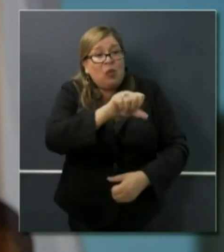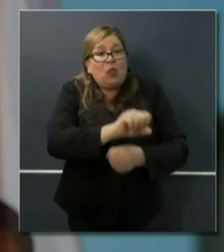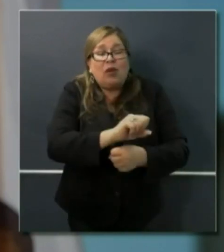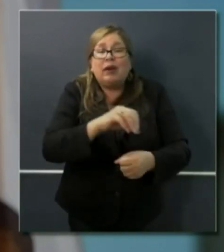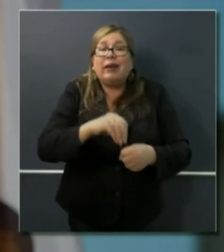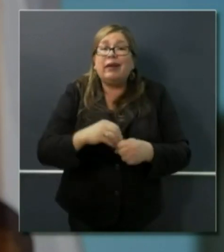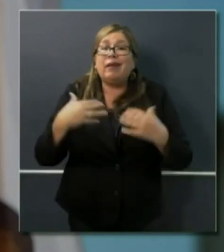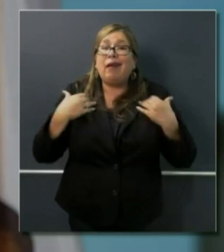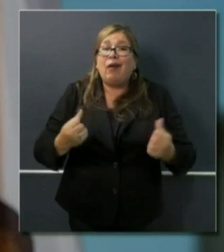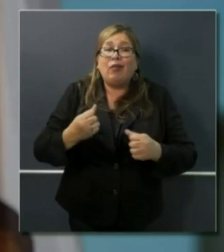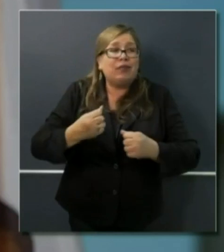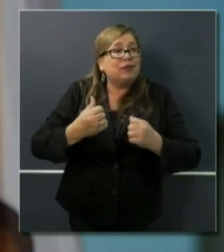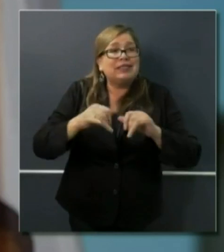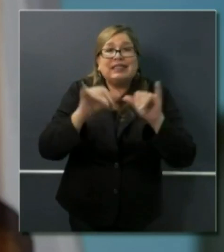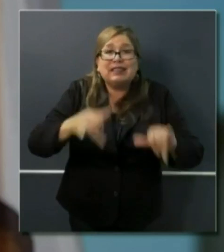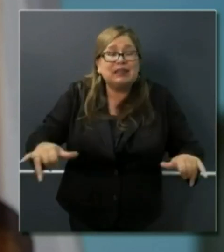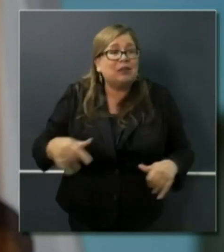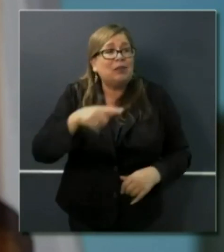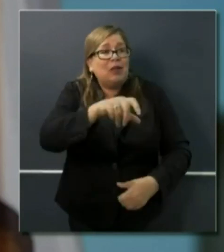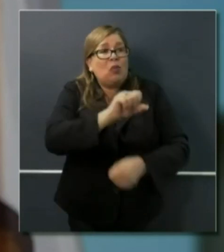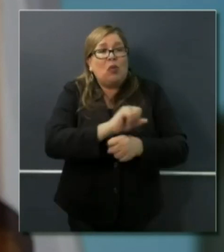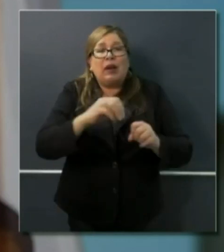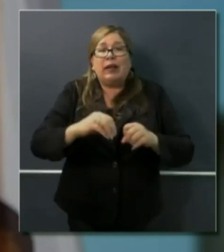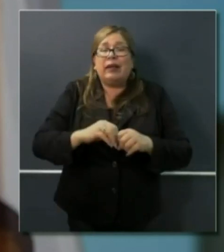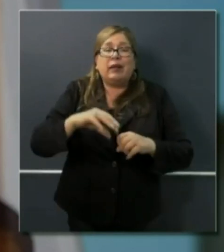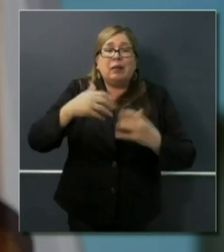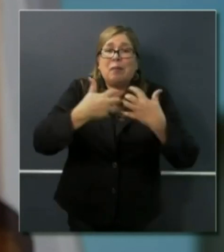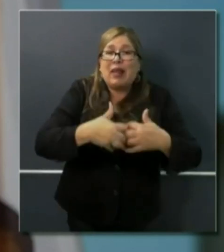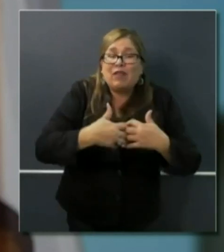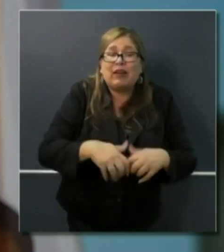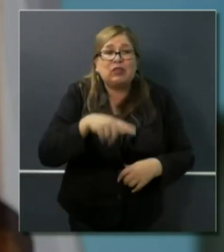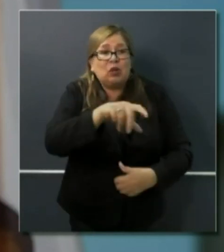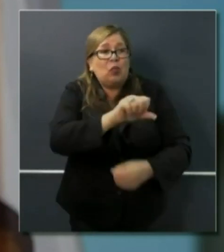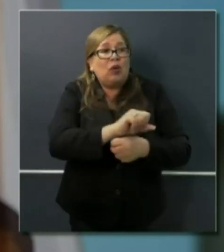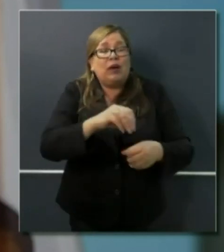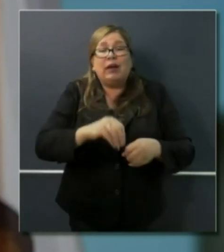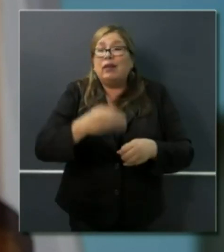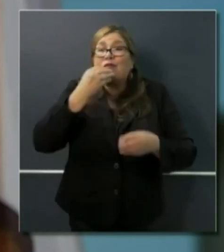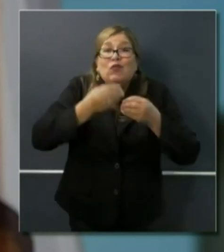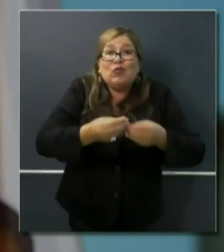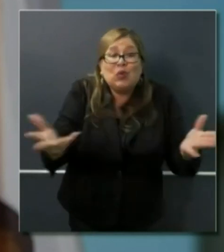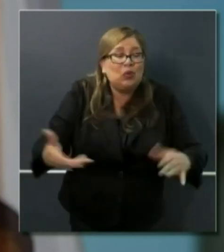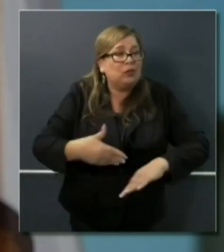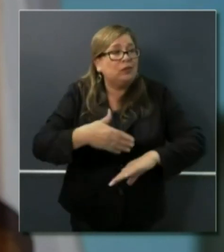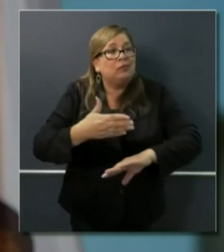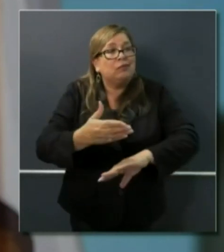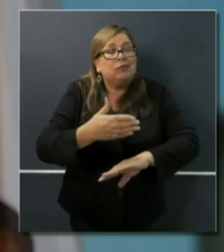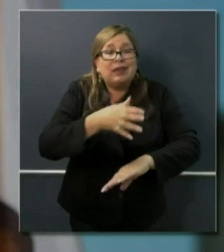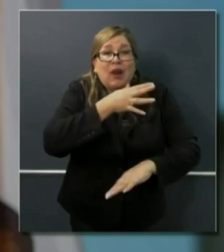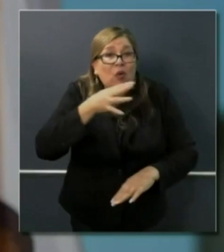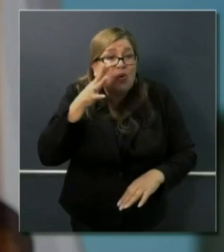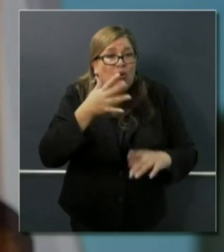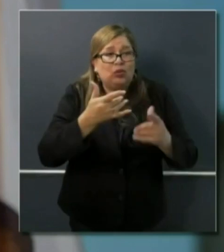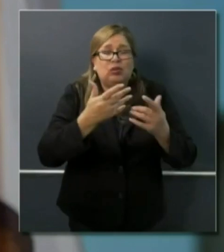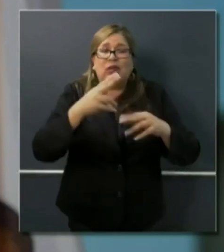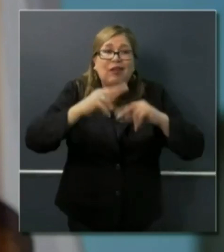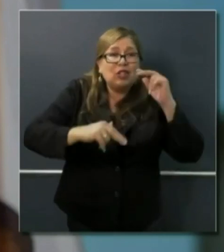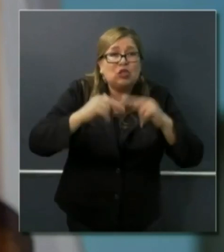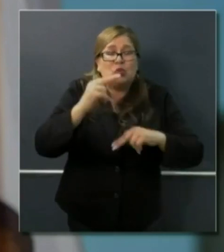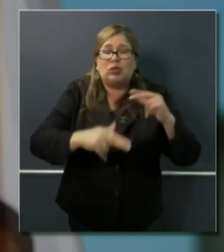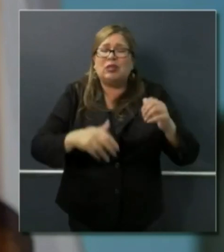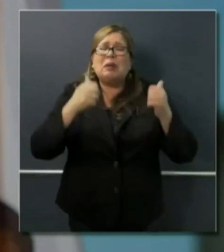sector, in the manufacturing and logistics sector, and in the construction sector. There's an open